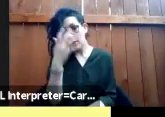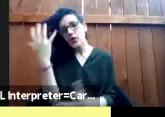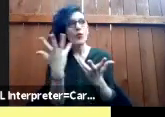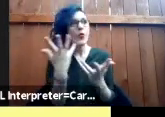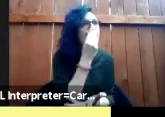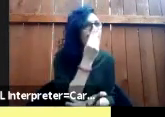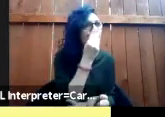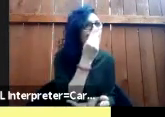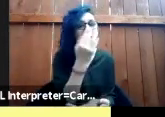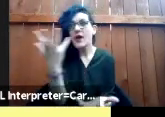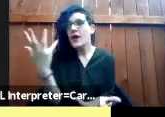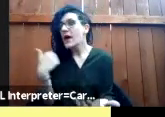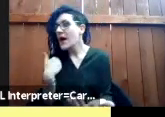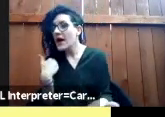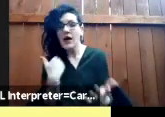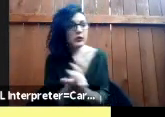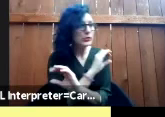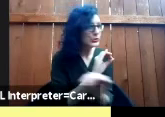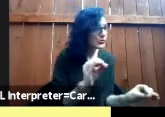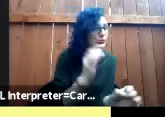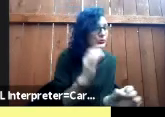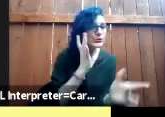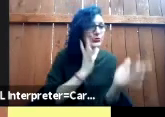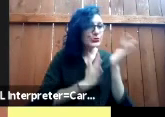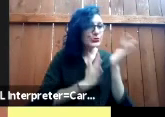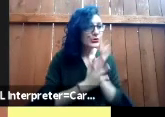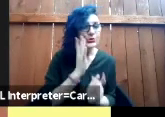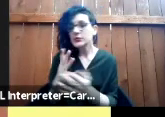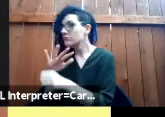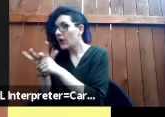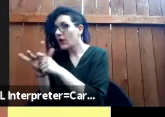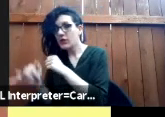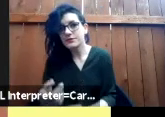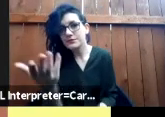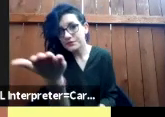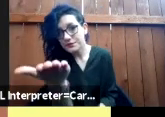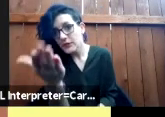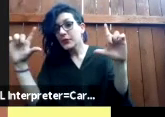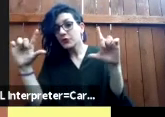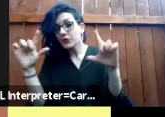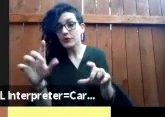and these are some of the film stills from the film